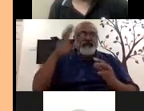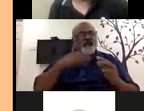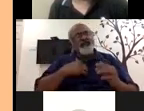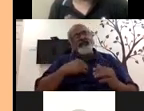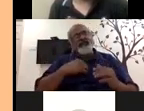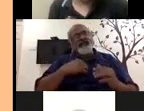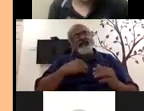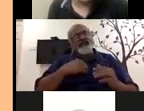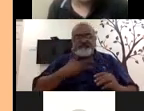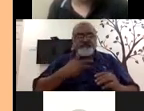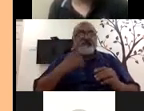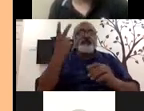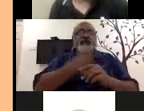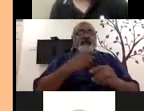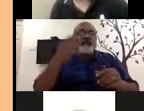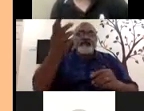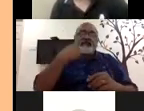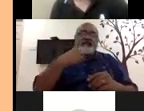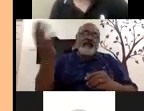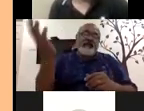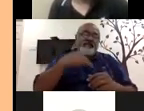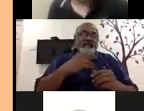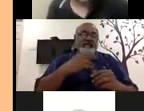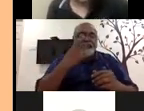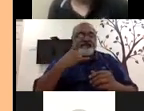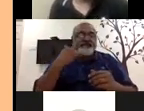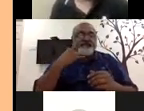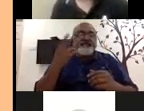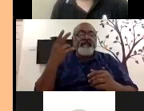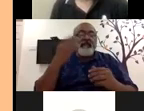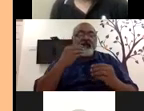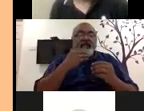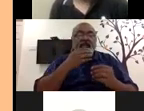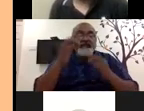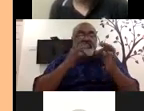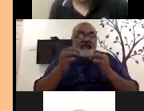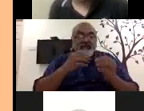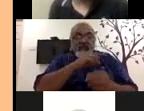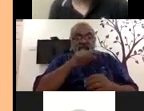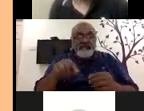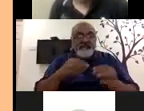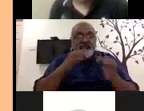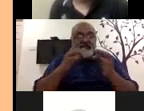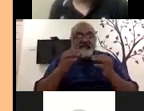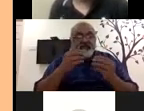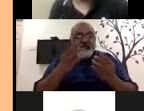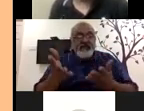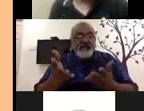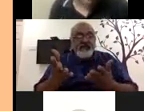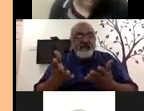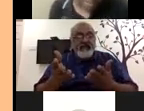we, we had, and then we said, okay, easily.